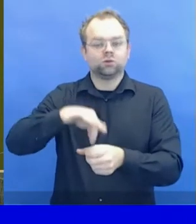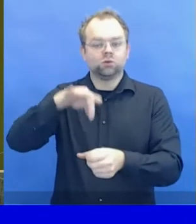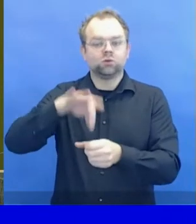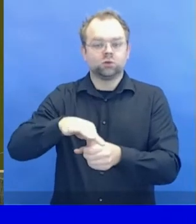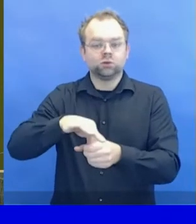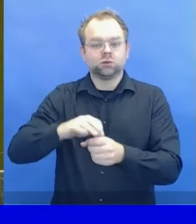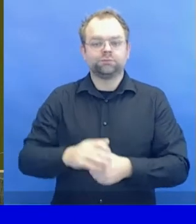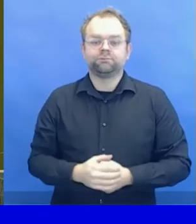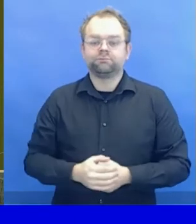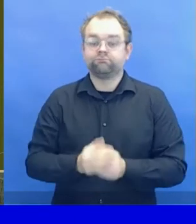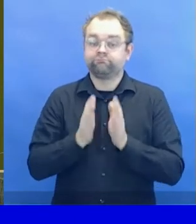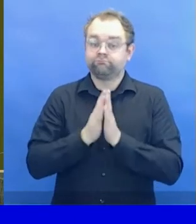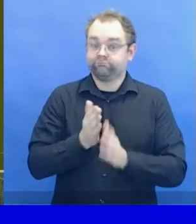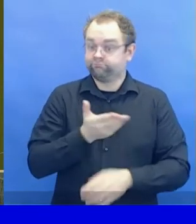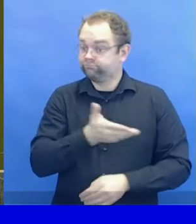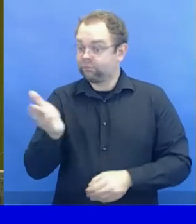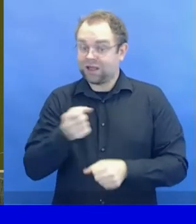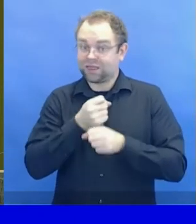Hall.